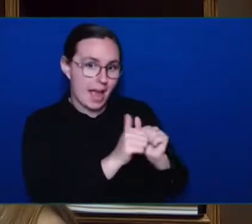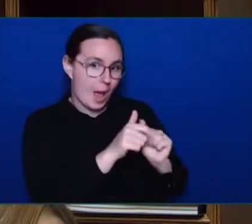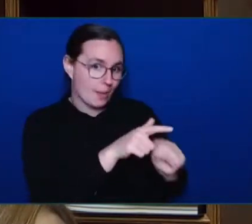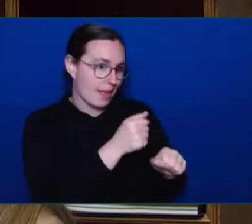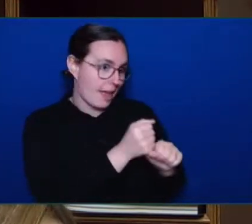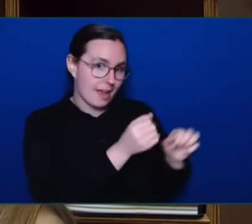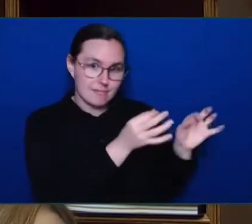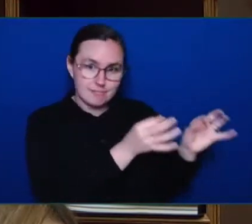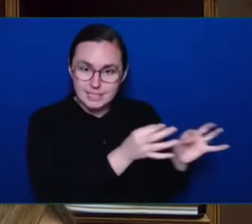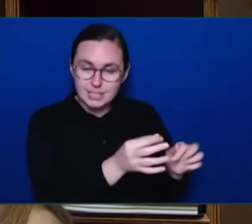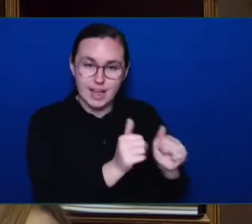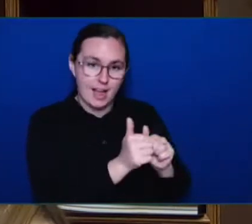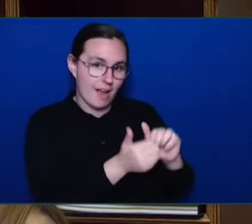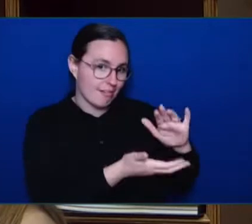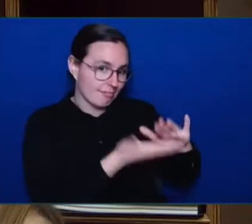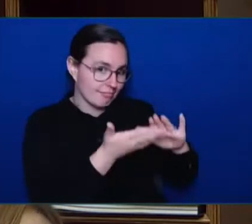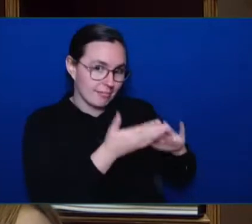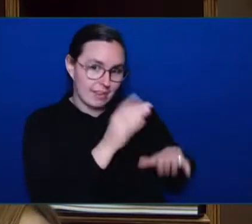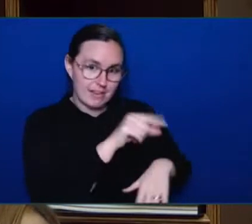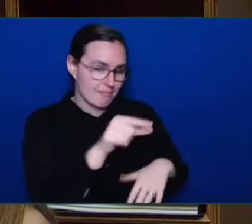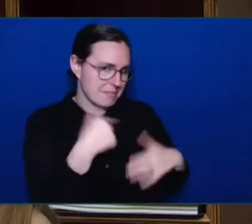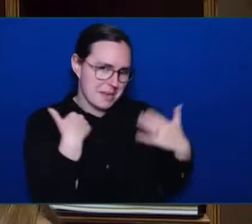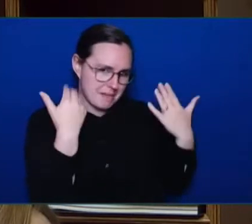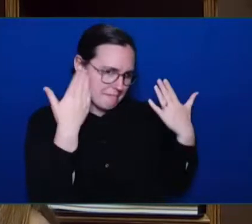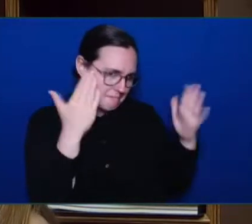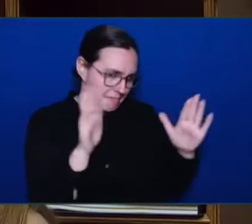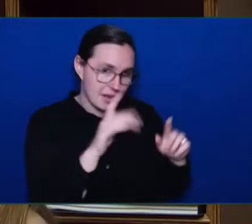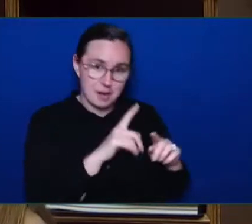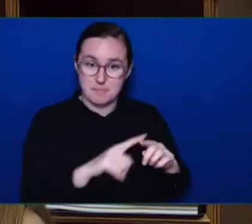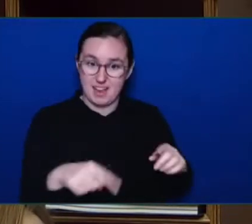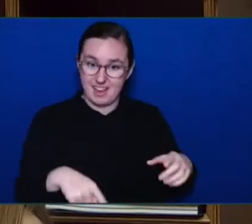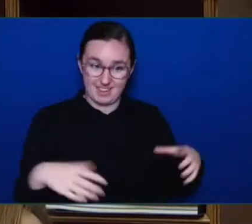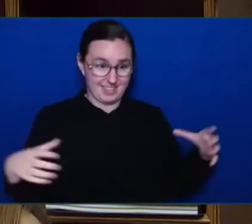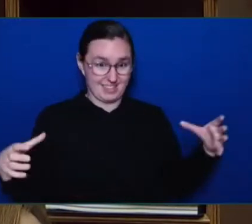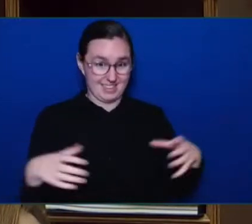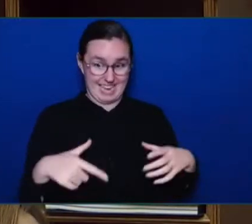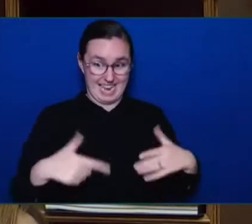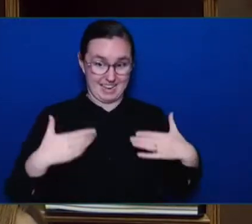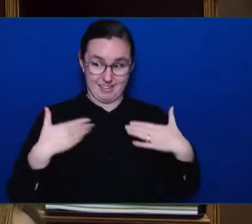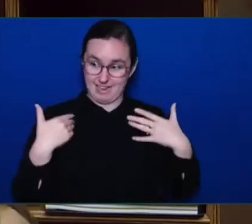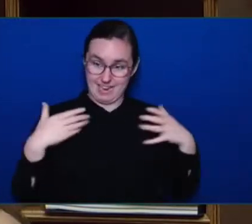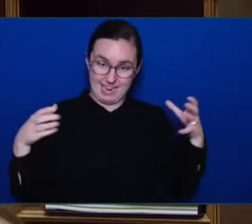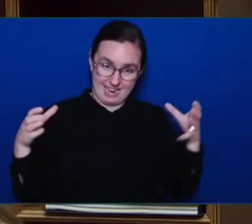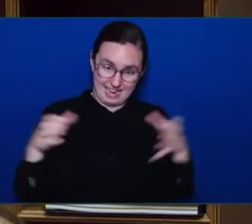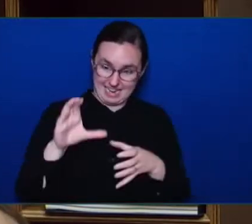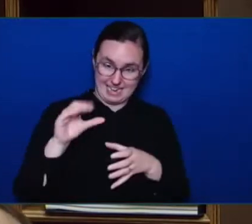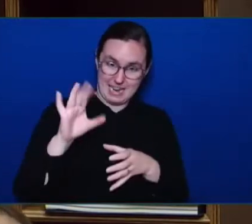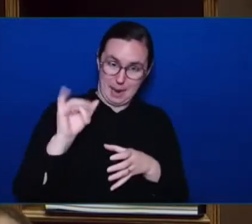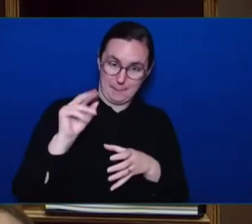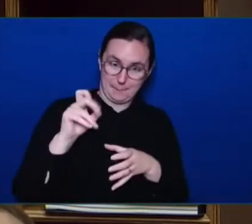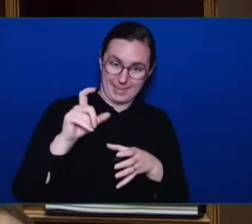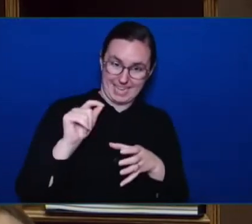the package we had before us. We had a November timeline that was provided as part of the host package. Members?